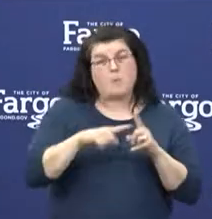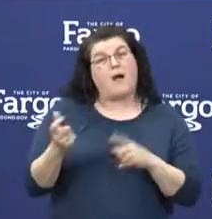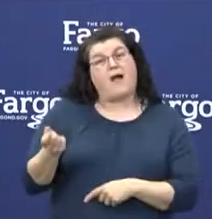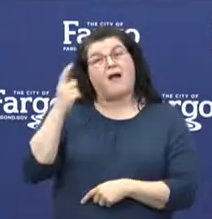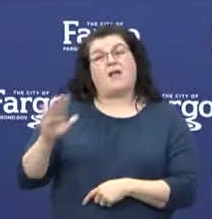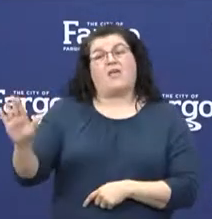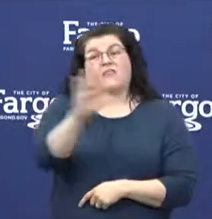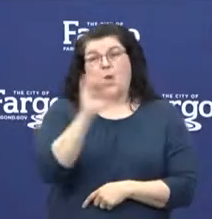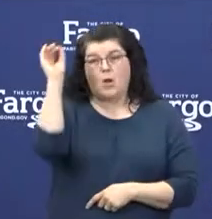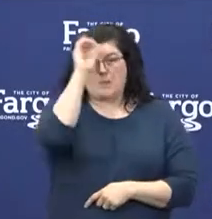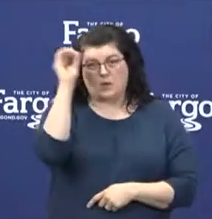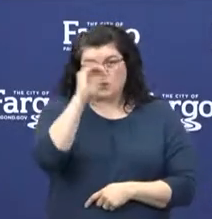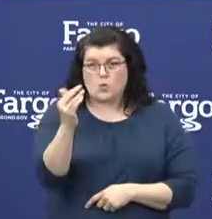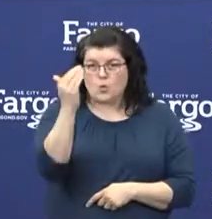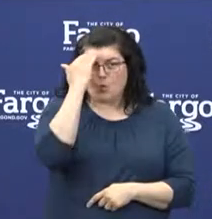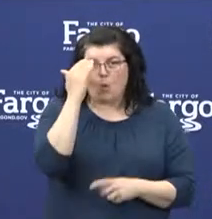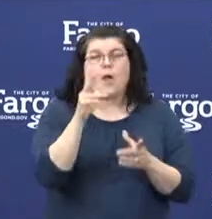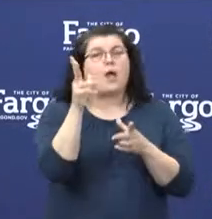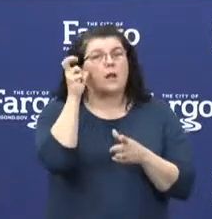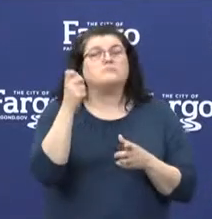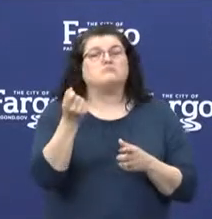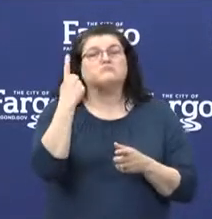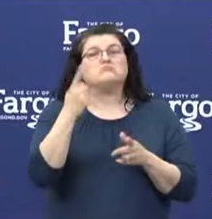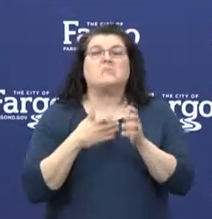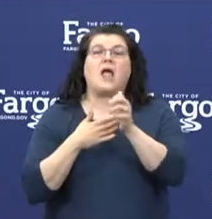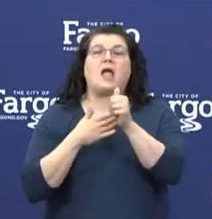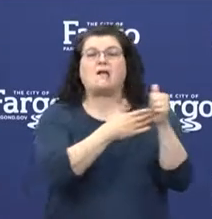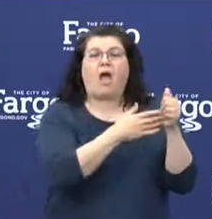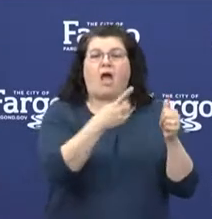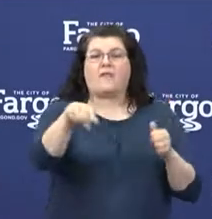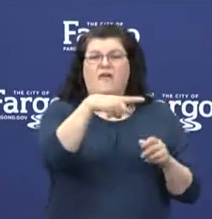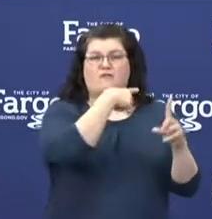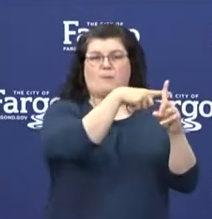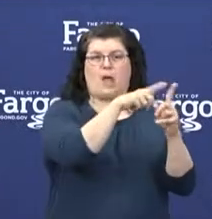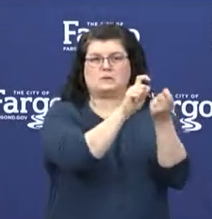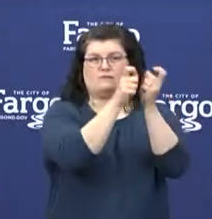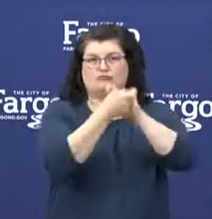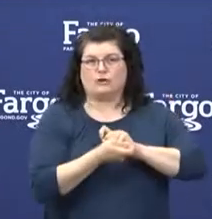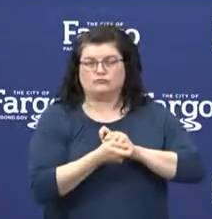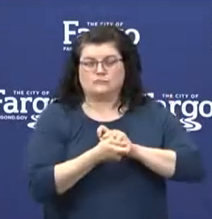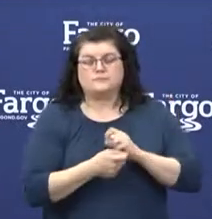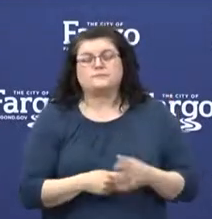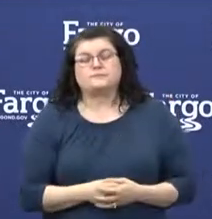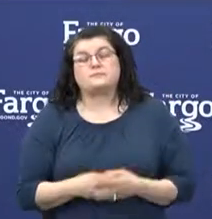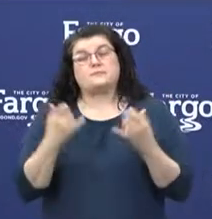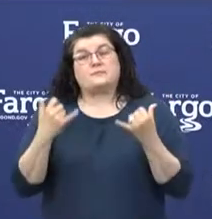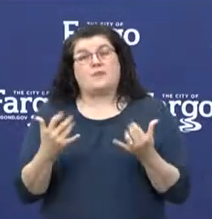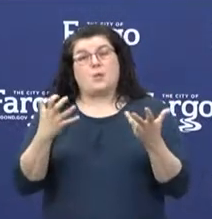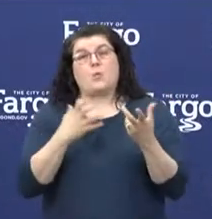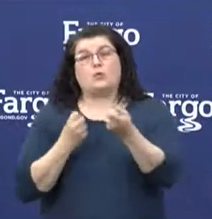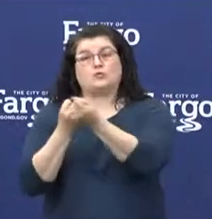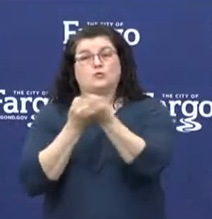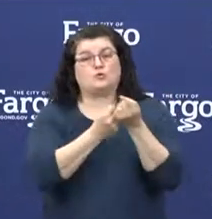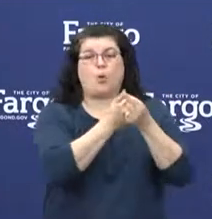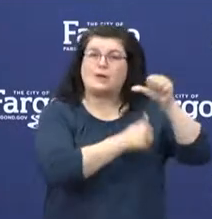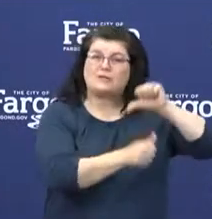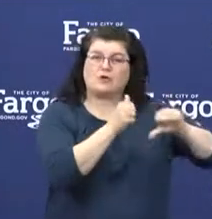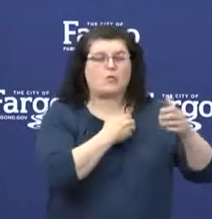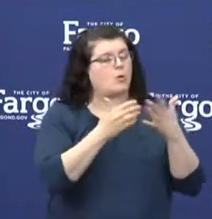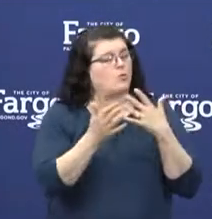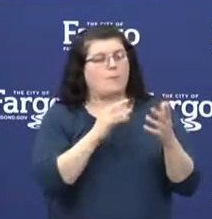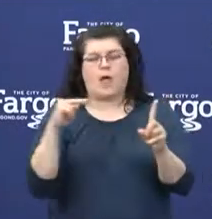them in any way we can towards positive change. Now is the time to find common ground, support each other regardless of our views,